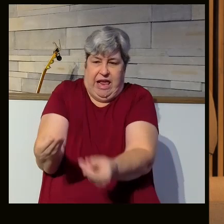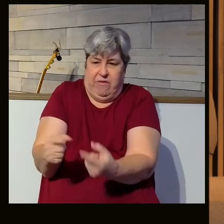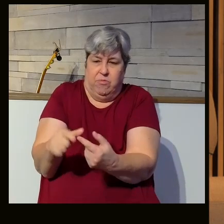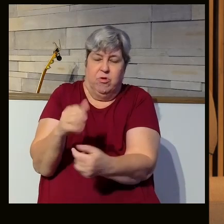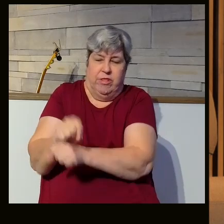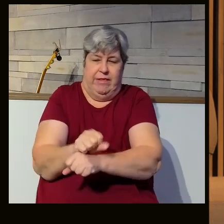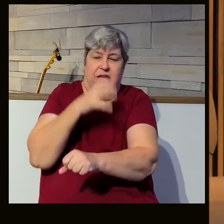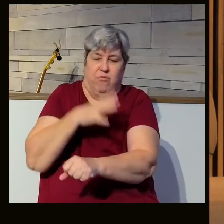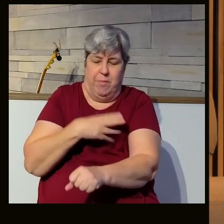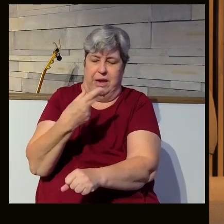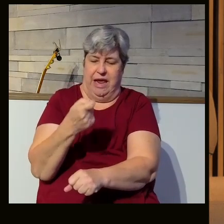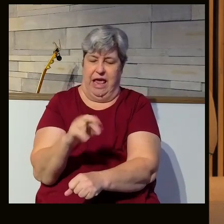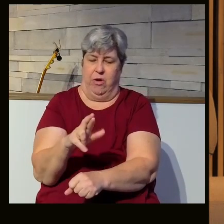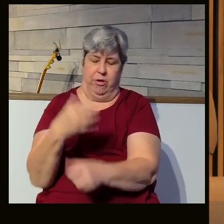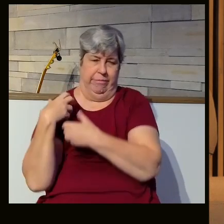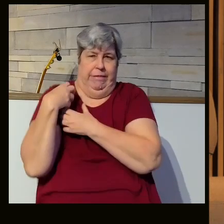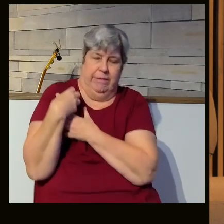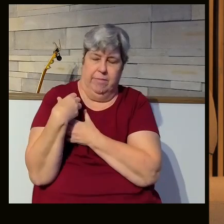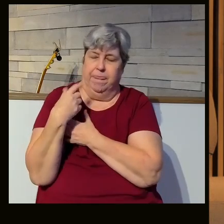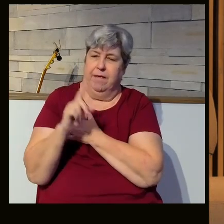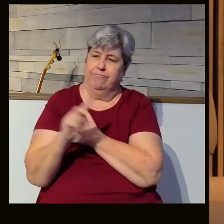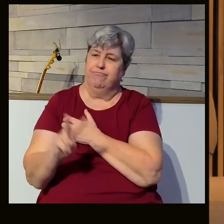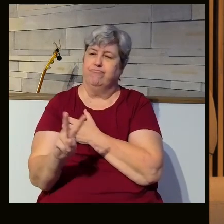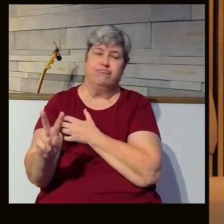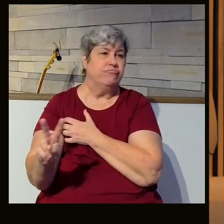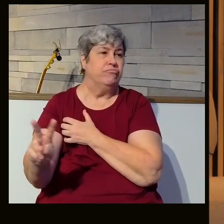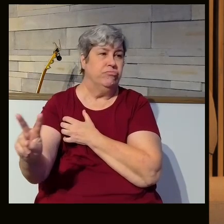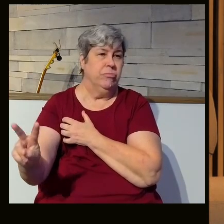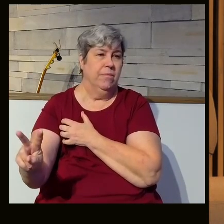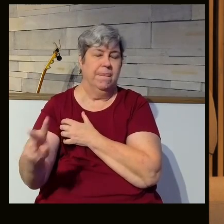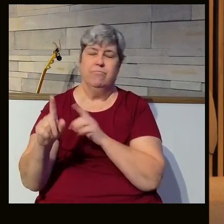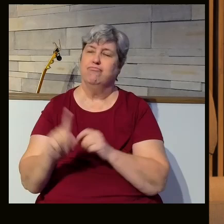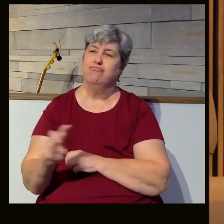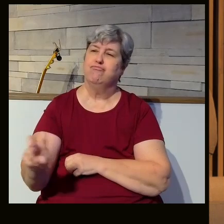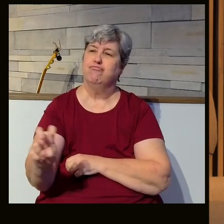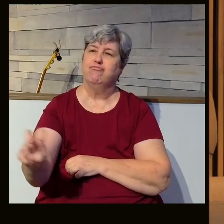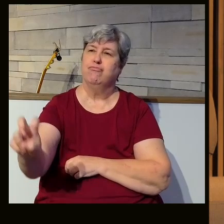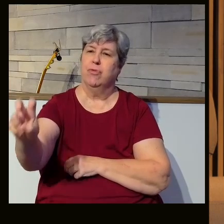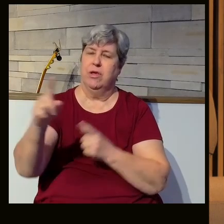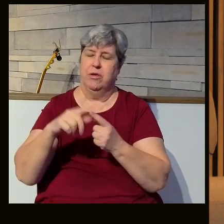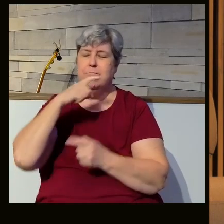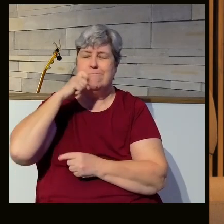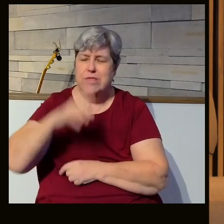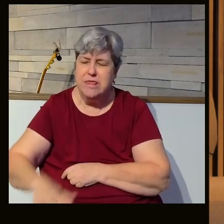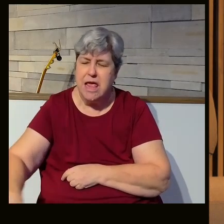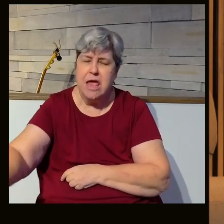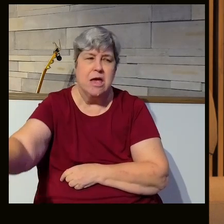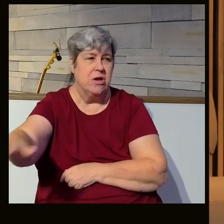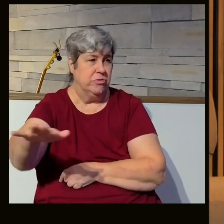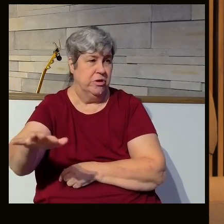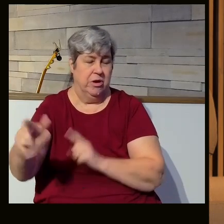Hagar. She set them on her shoulders and then set her off with the boy. She went on her way and wandered to the desert of Beersheba.